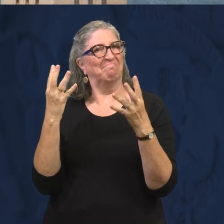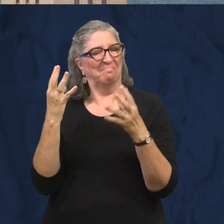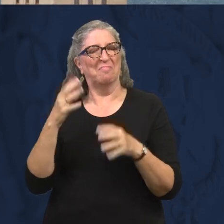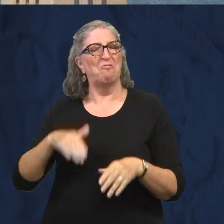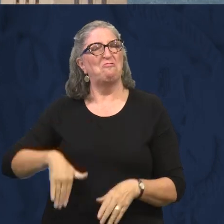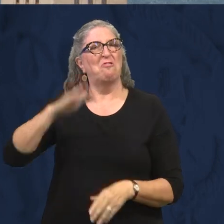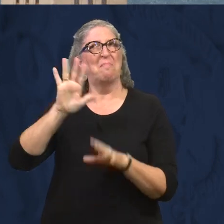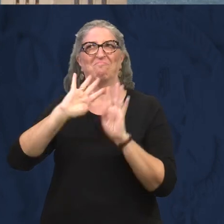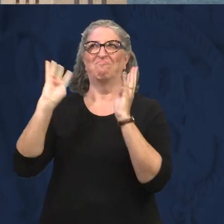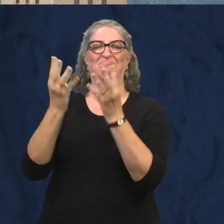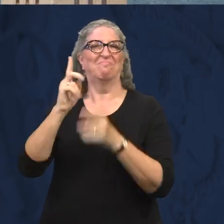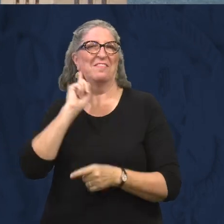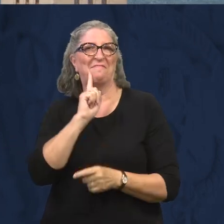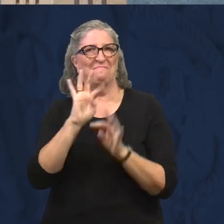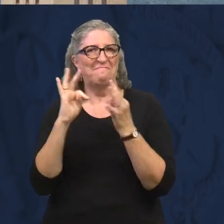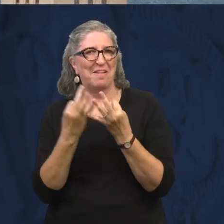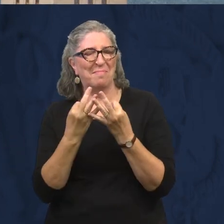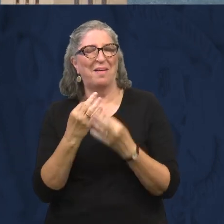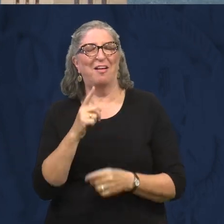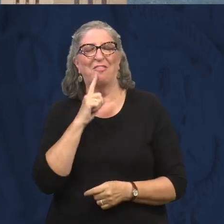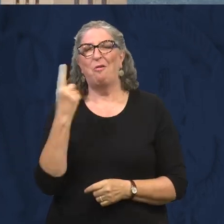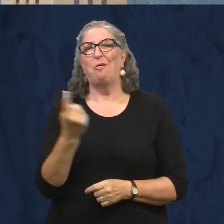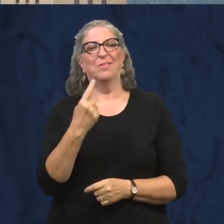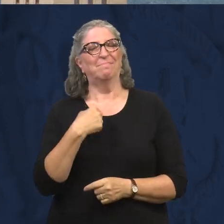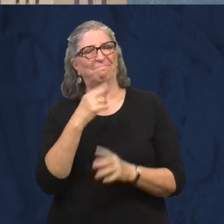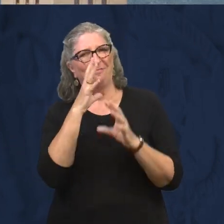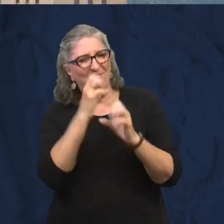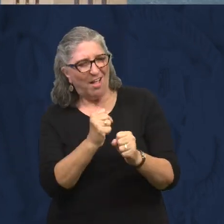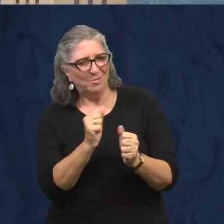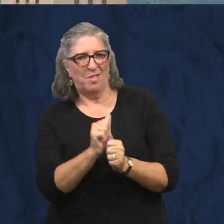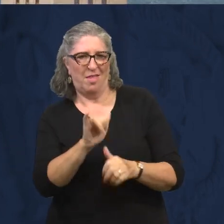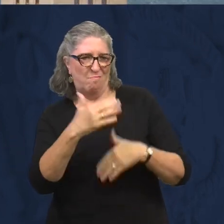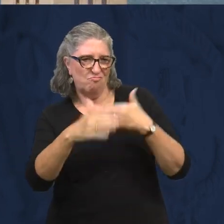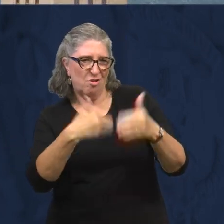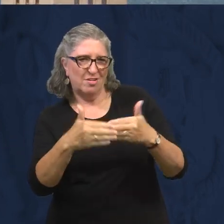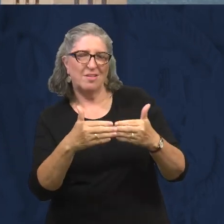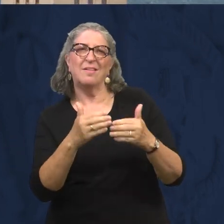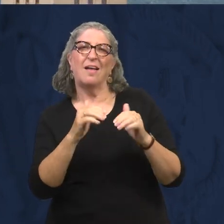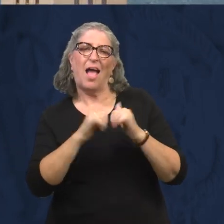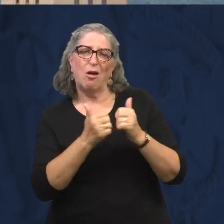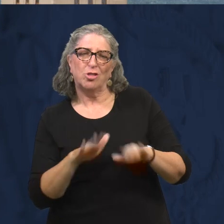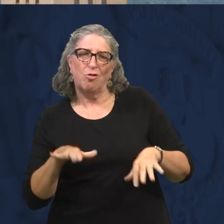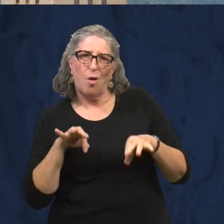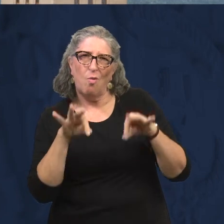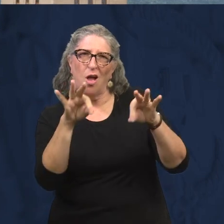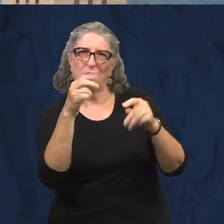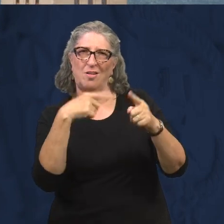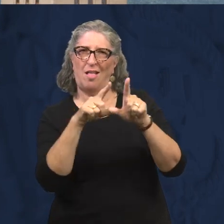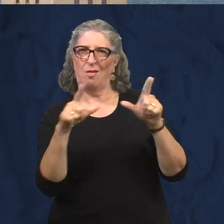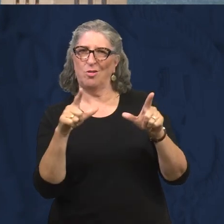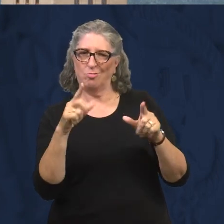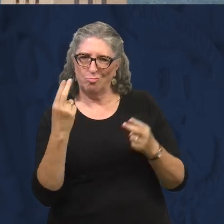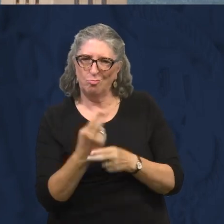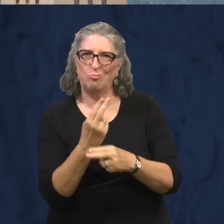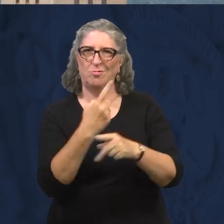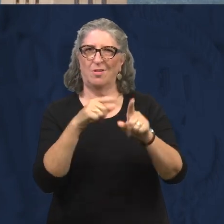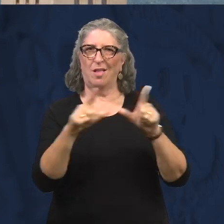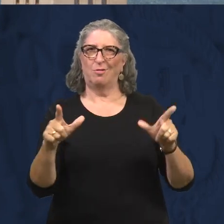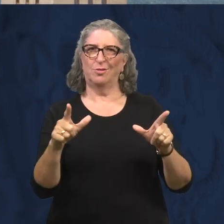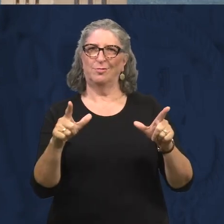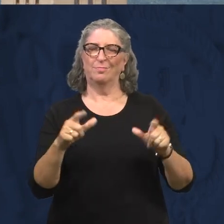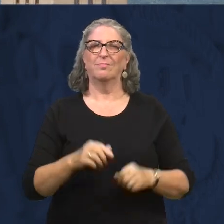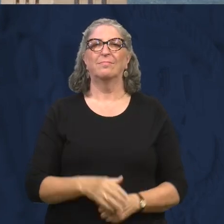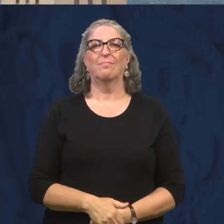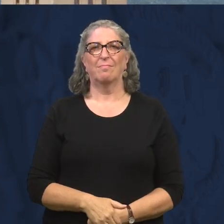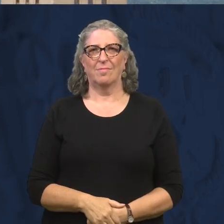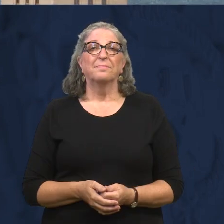of American Sign Language. I grew up in an all-deaf family and I've always been fascinated by the process of children learning and using a sign